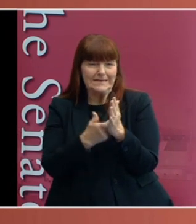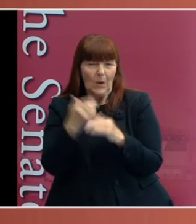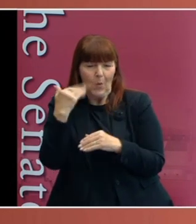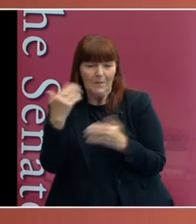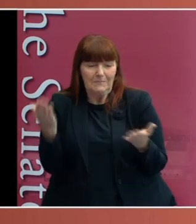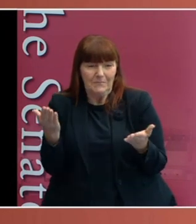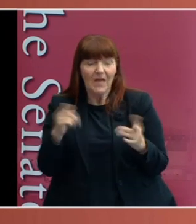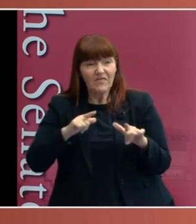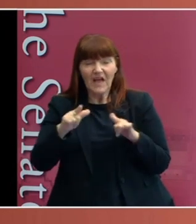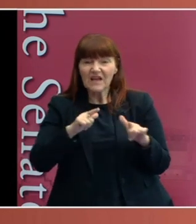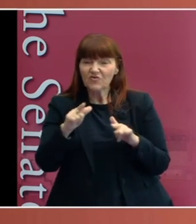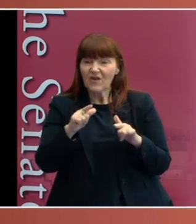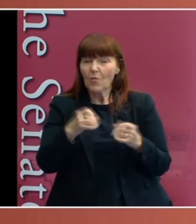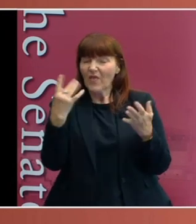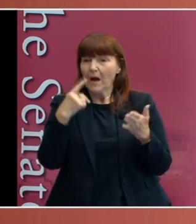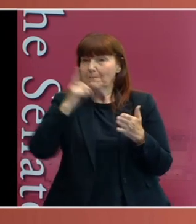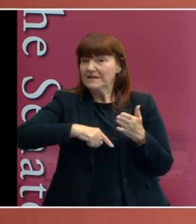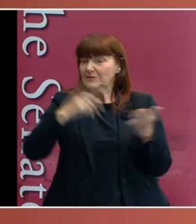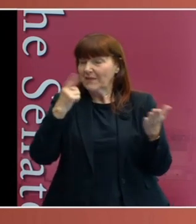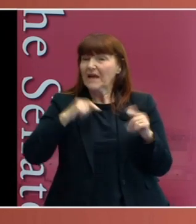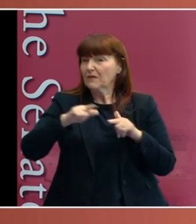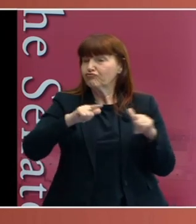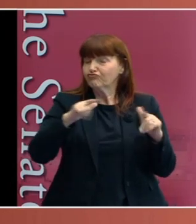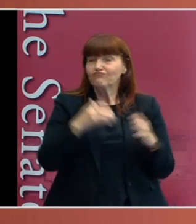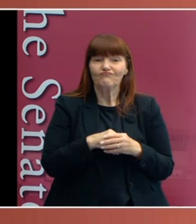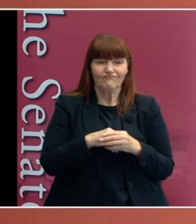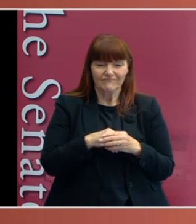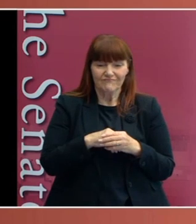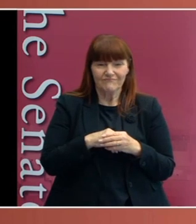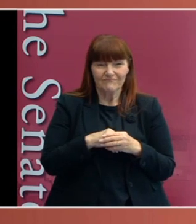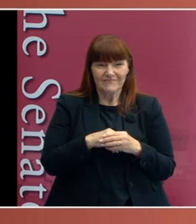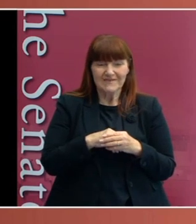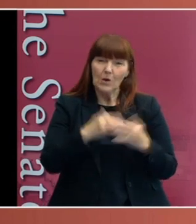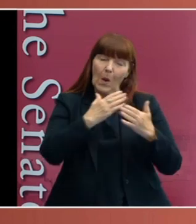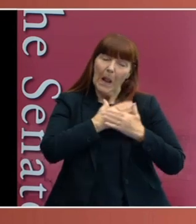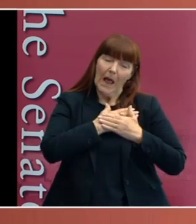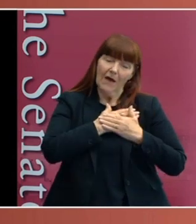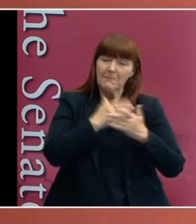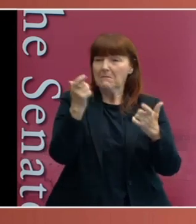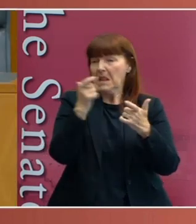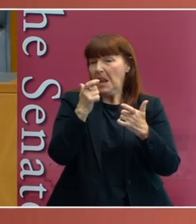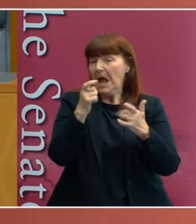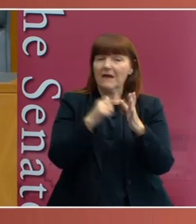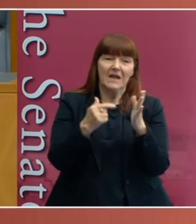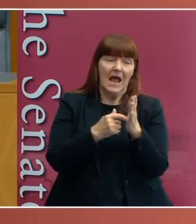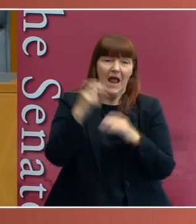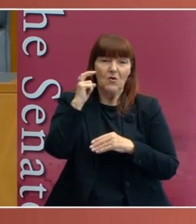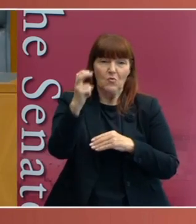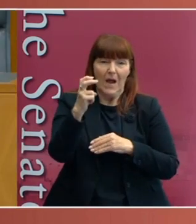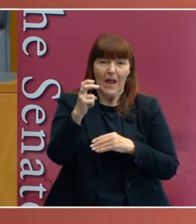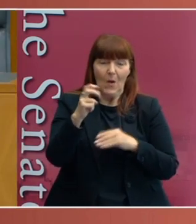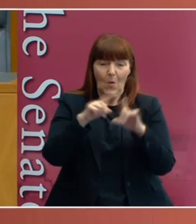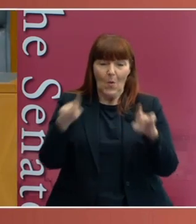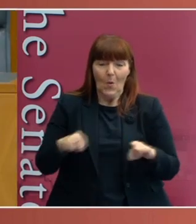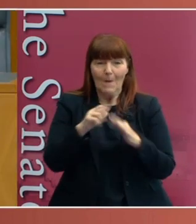may travel across the country with impunity. So, love may have laughed at rail permits, but so did Dulcie,